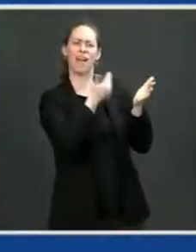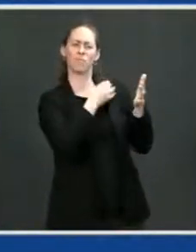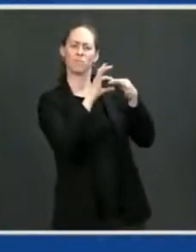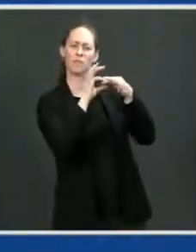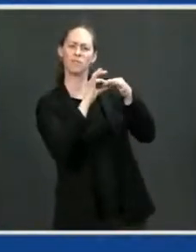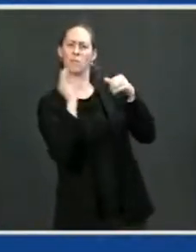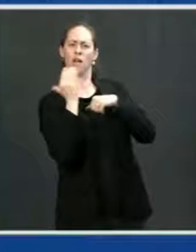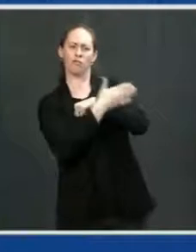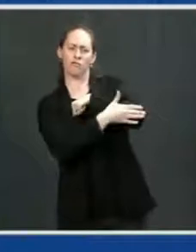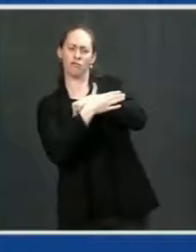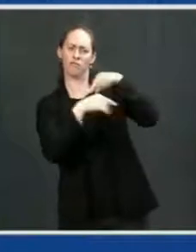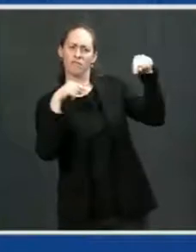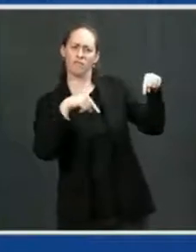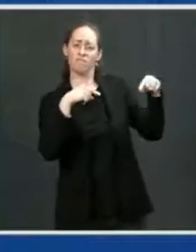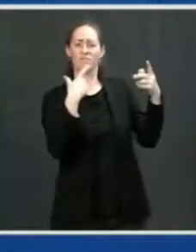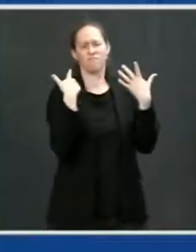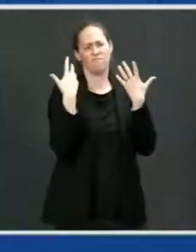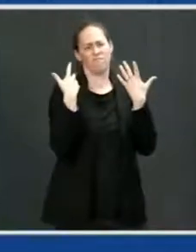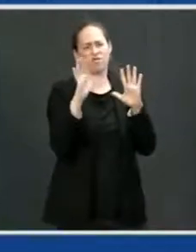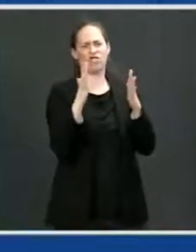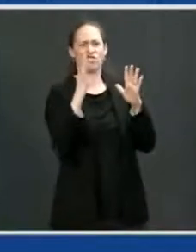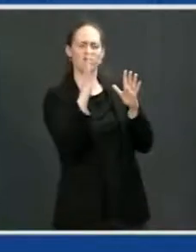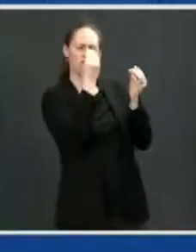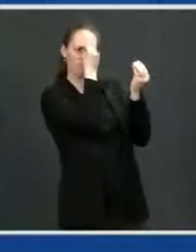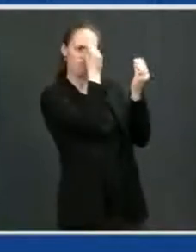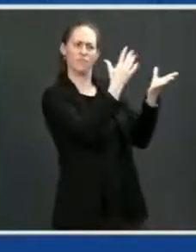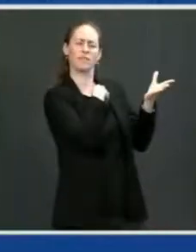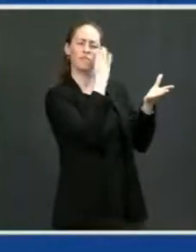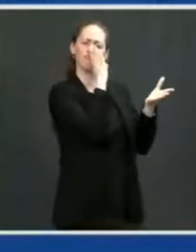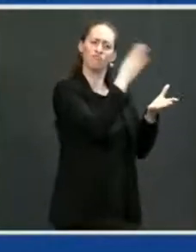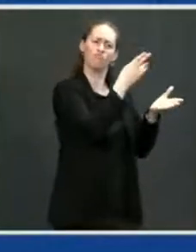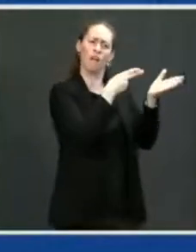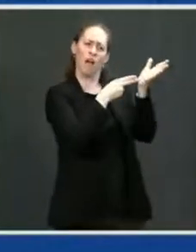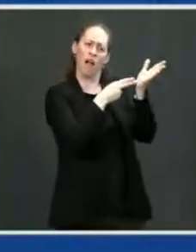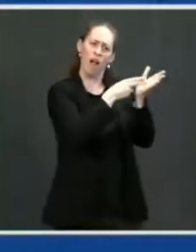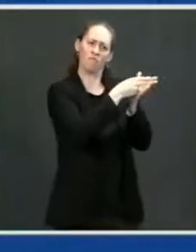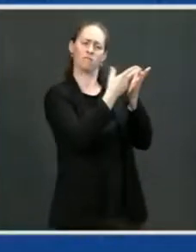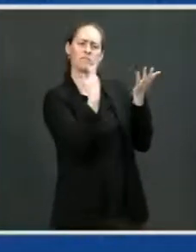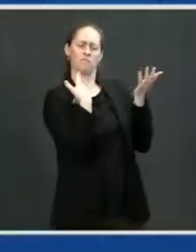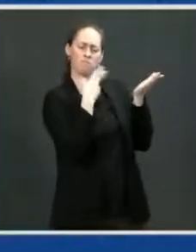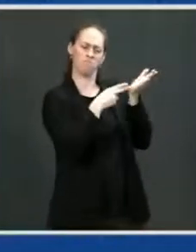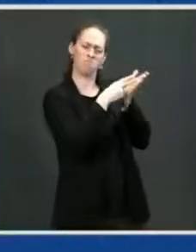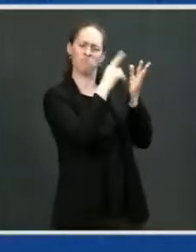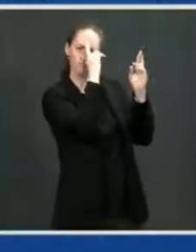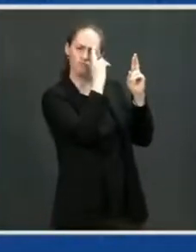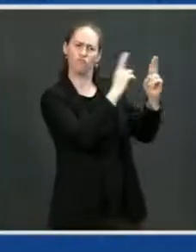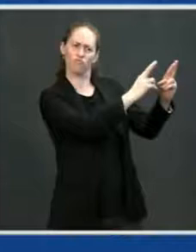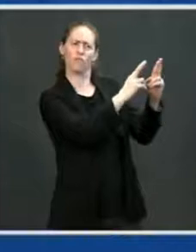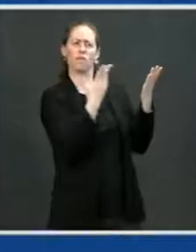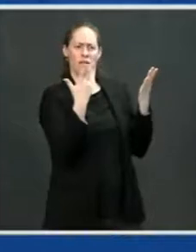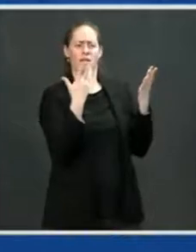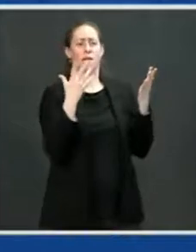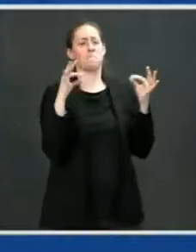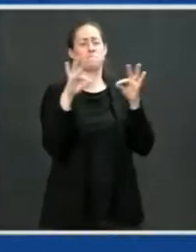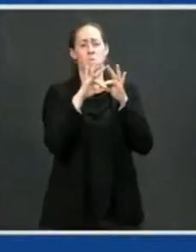candid and respectful. The conversation was candid and respectful. Two great powers, a significant responsibility